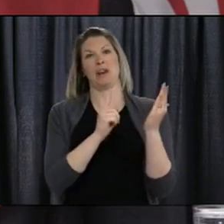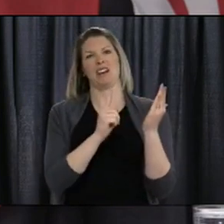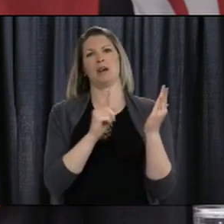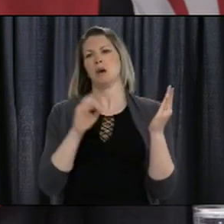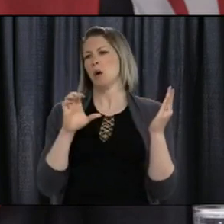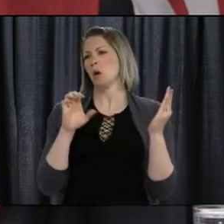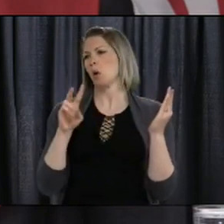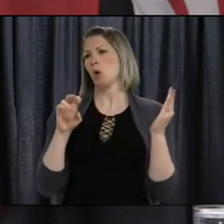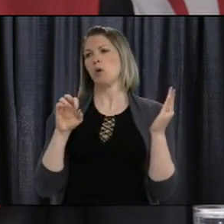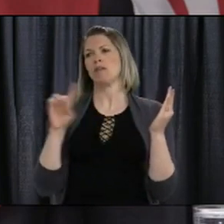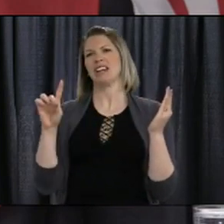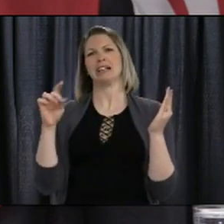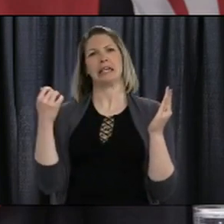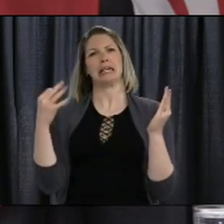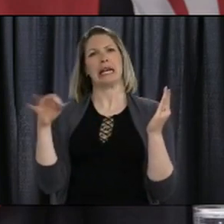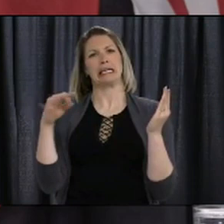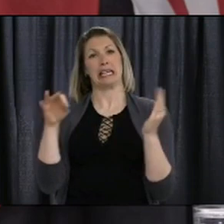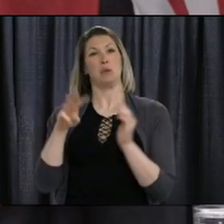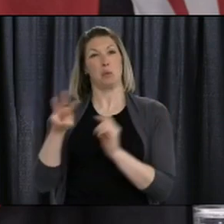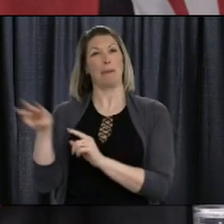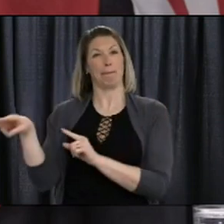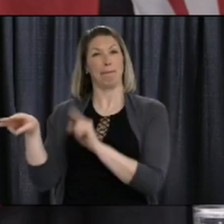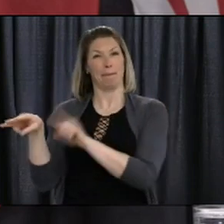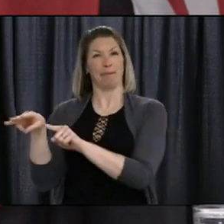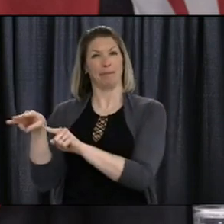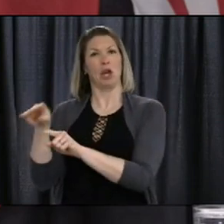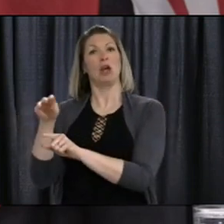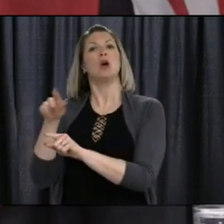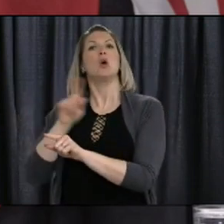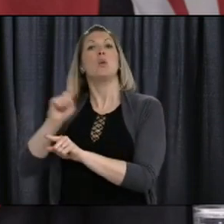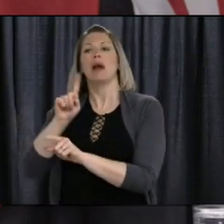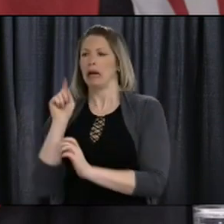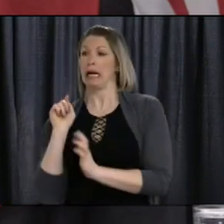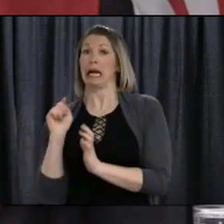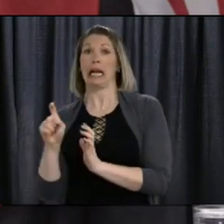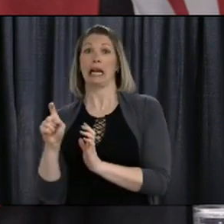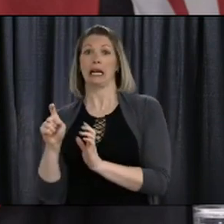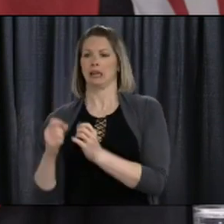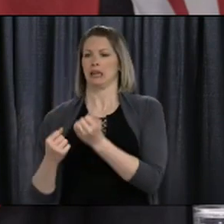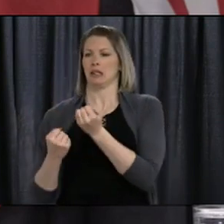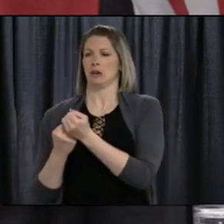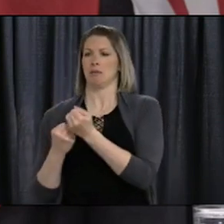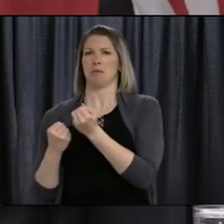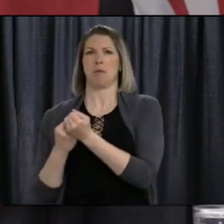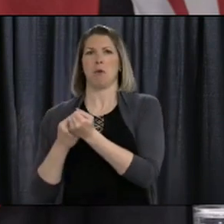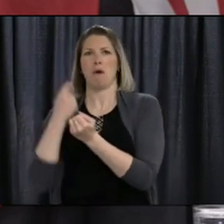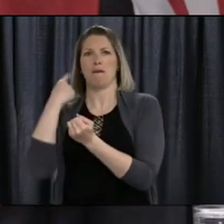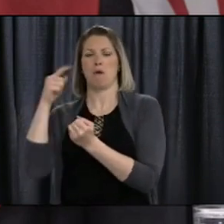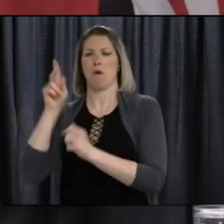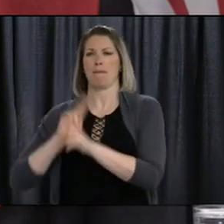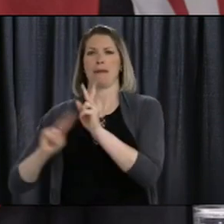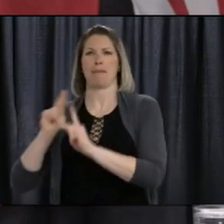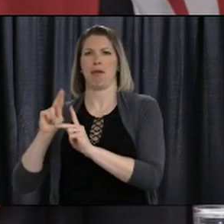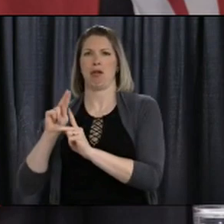You look for them under the resources called Supports for People Who Are Experiencing Violence.